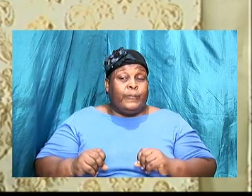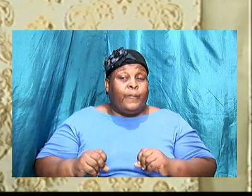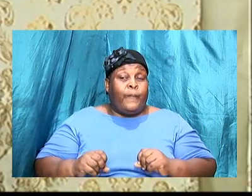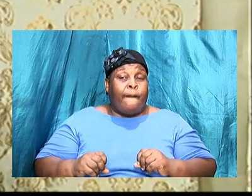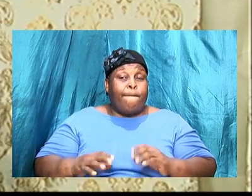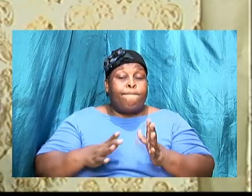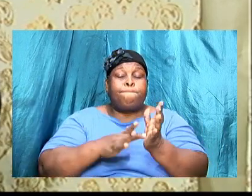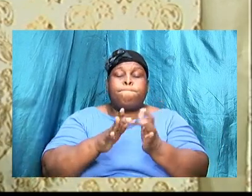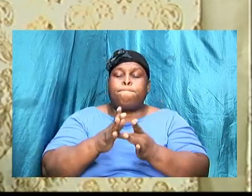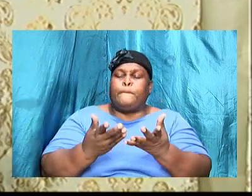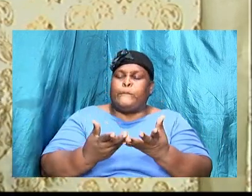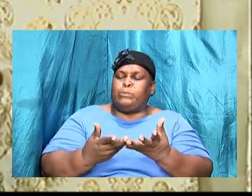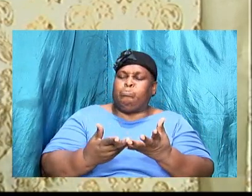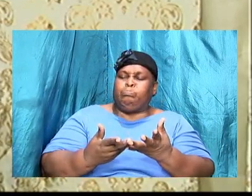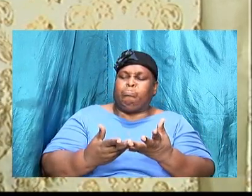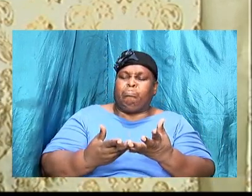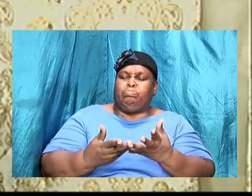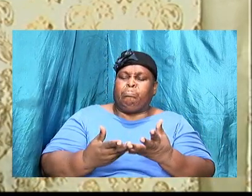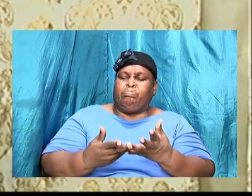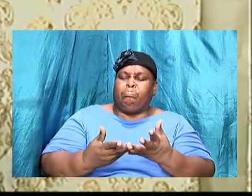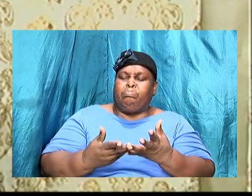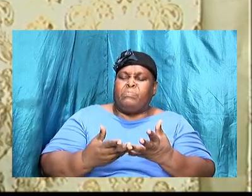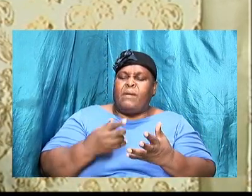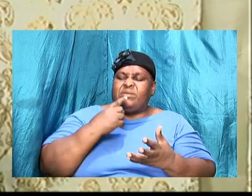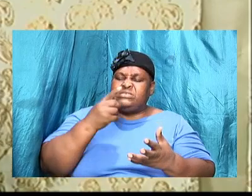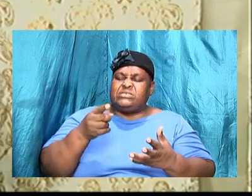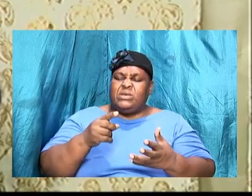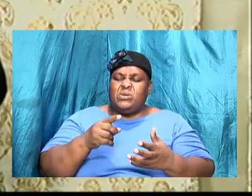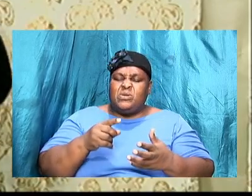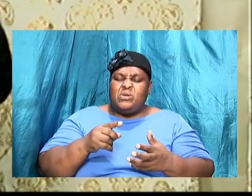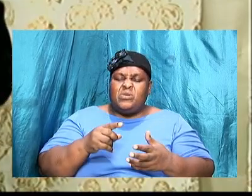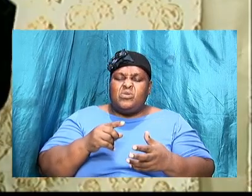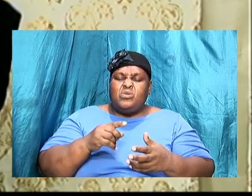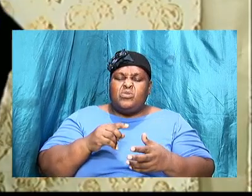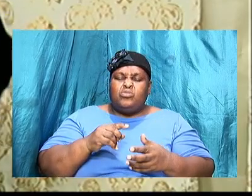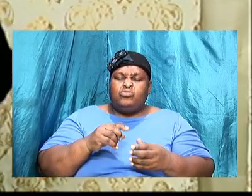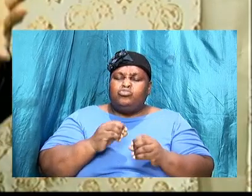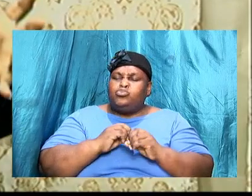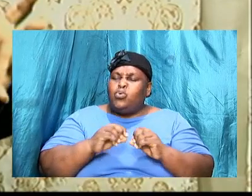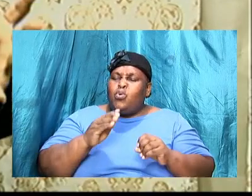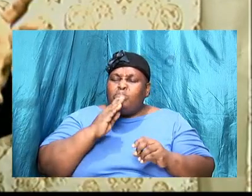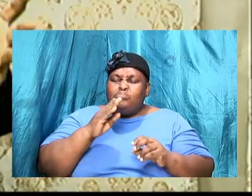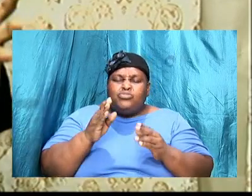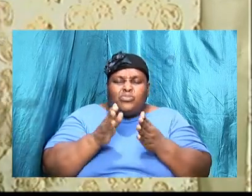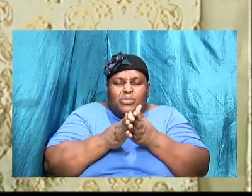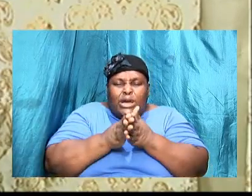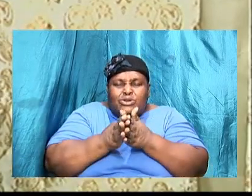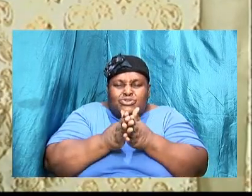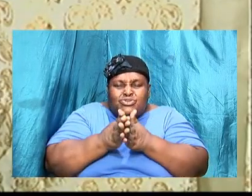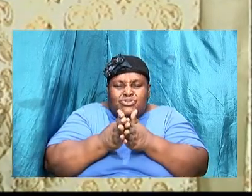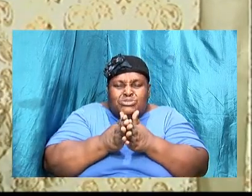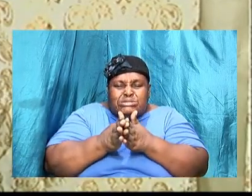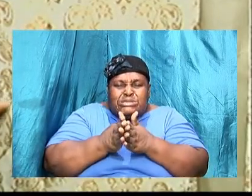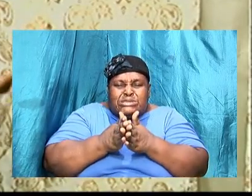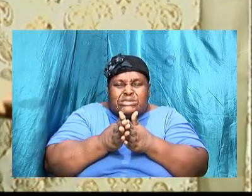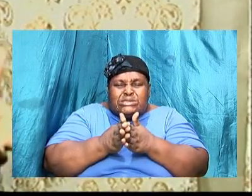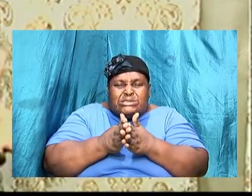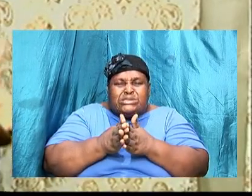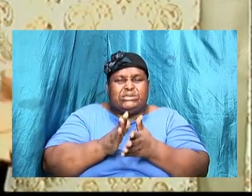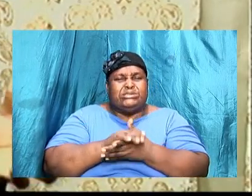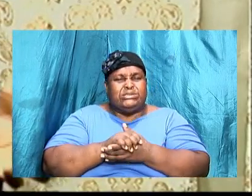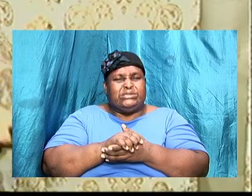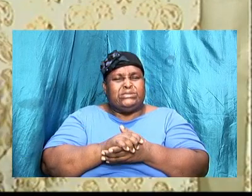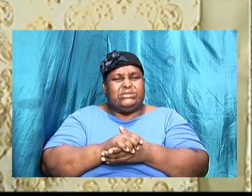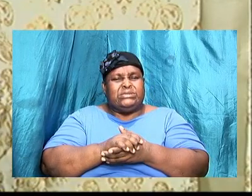The Bible said don't be anxious, don't be too eager for you, don't get caught up with it so much till this thing takes the